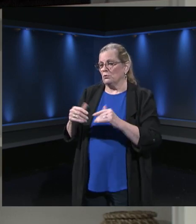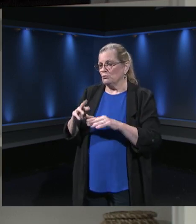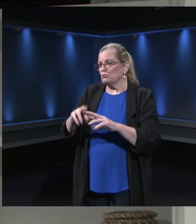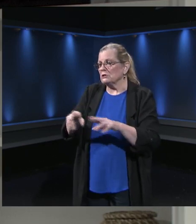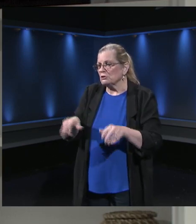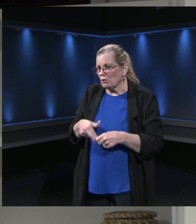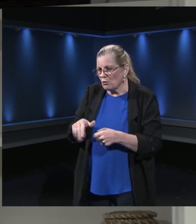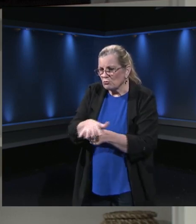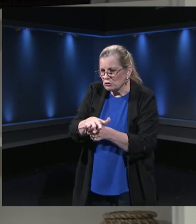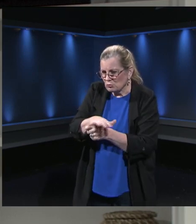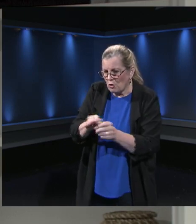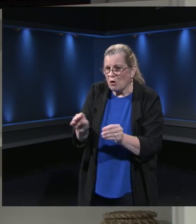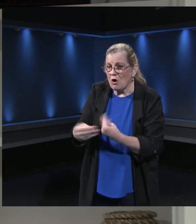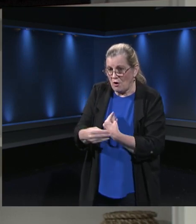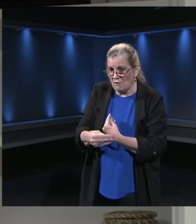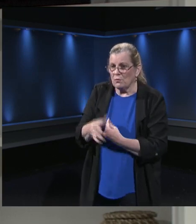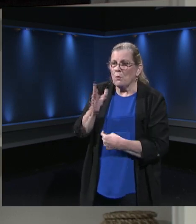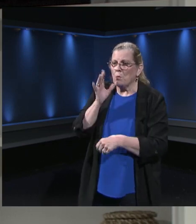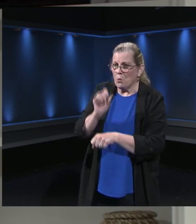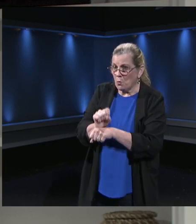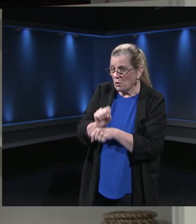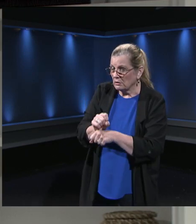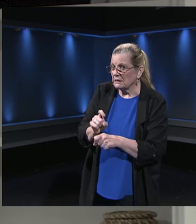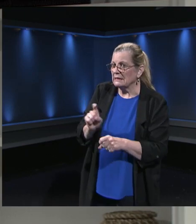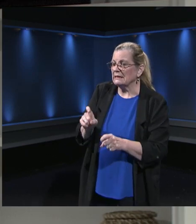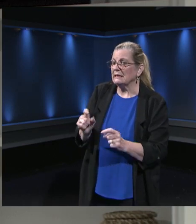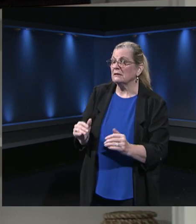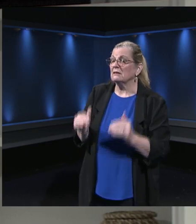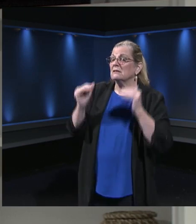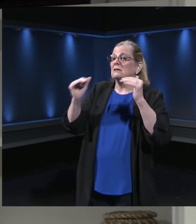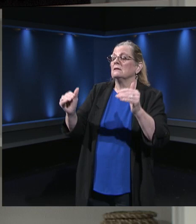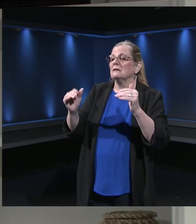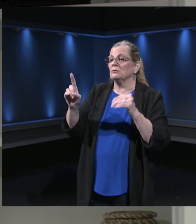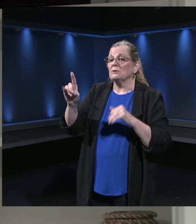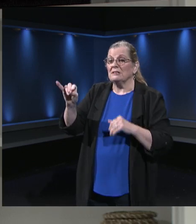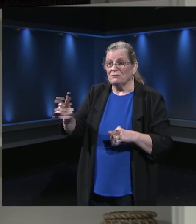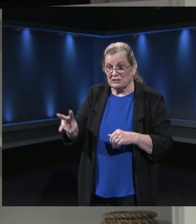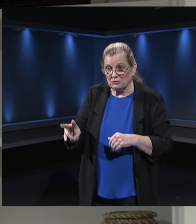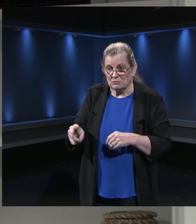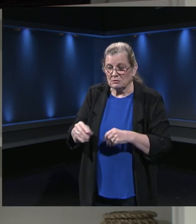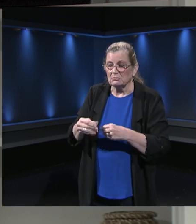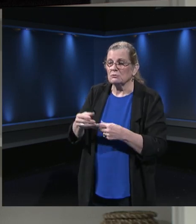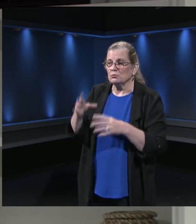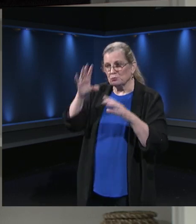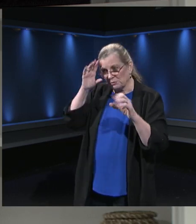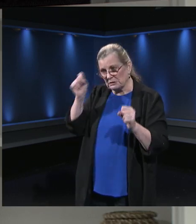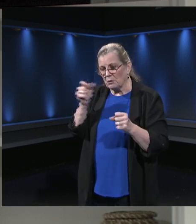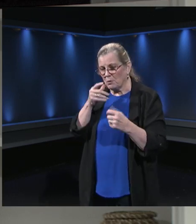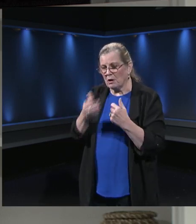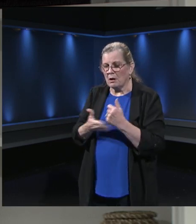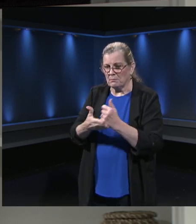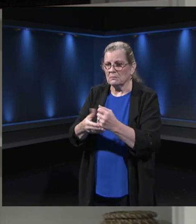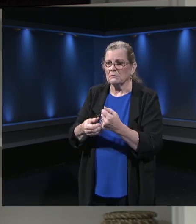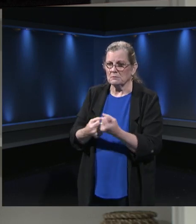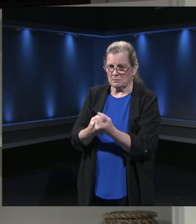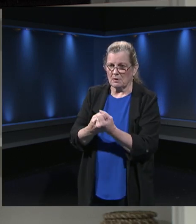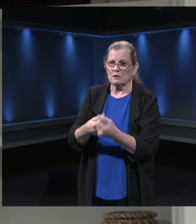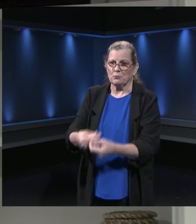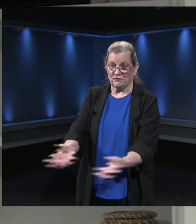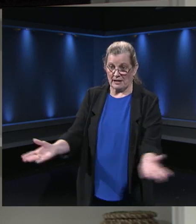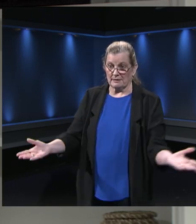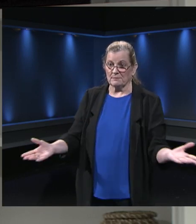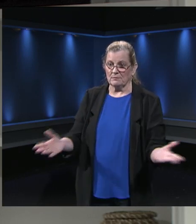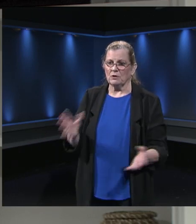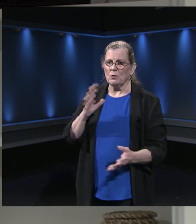marshal division resources to help provide the resources that already exist at the school level. So we will follow up with Bailey's